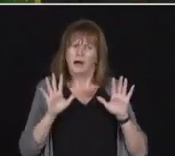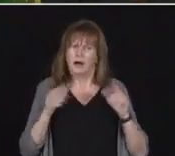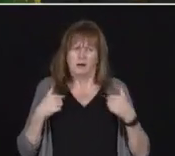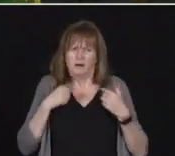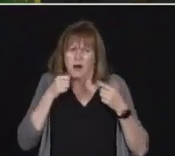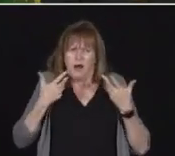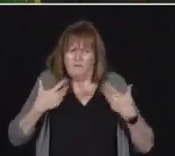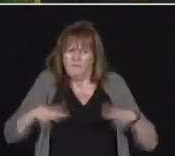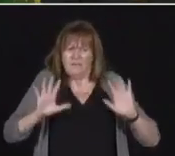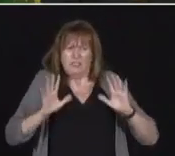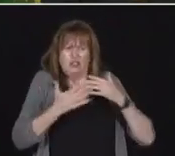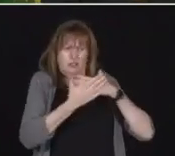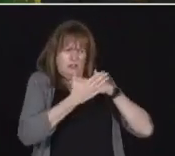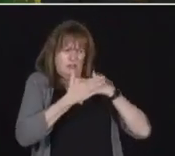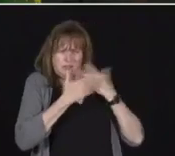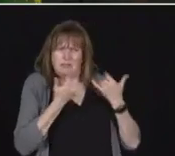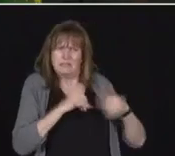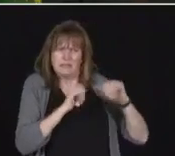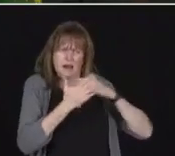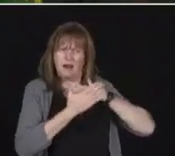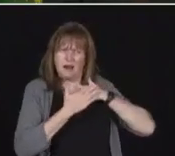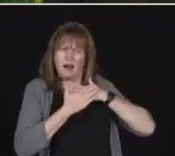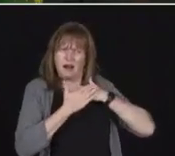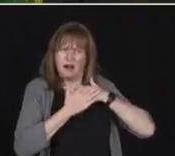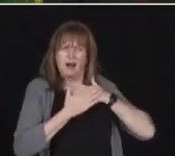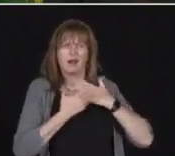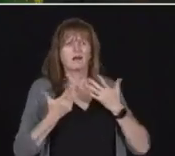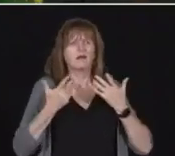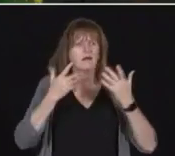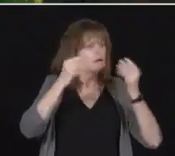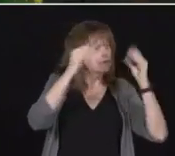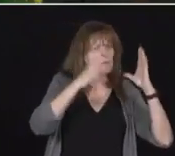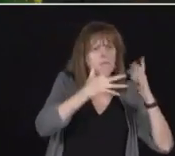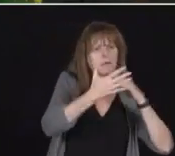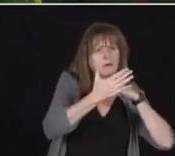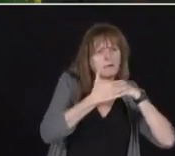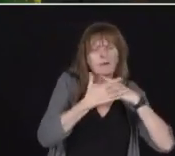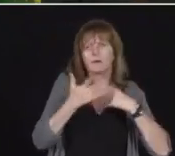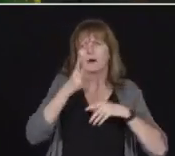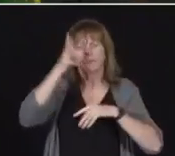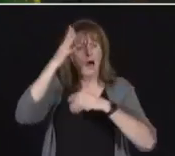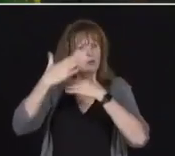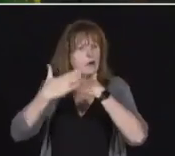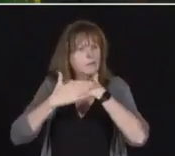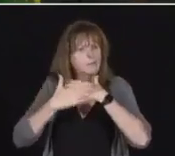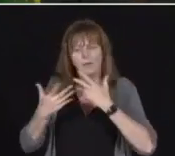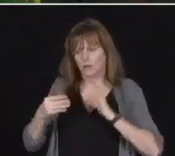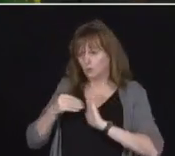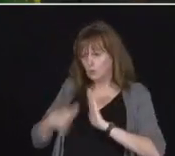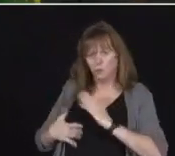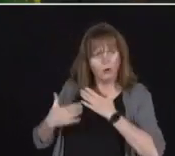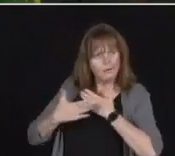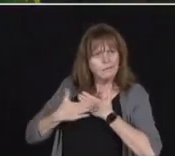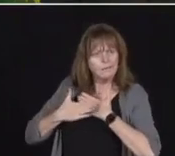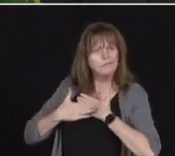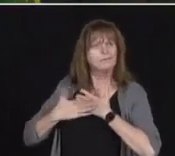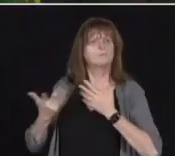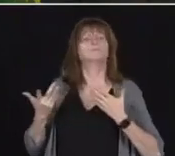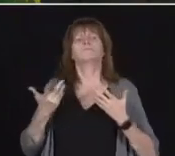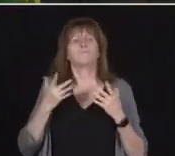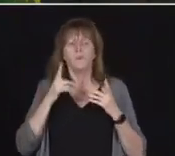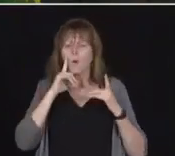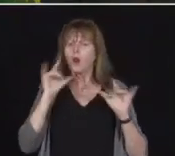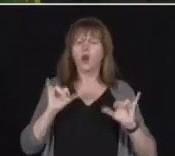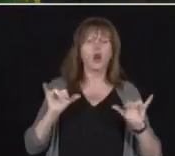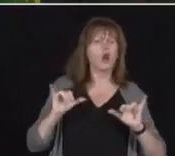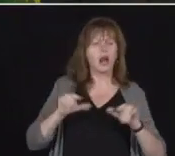just with medical and scientific minds, but with educators, with parents, and of course with students about what that should look like. The emphasis, of course, and the default of the